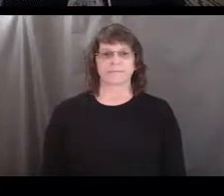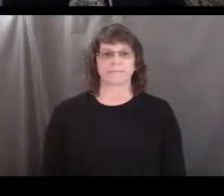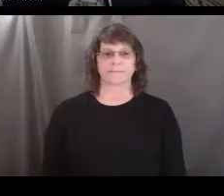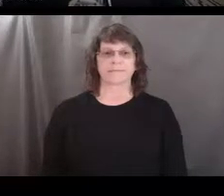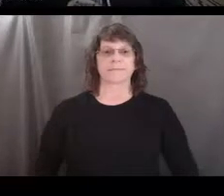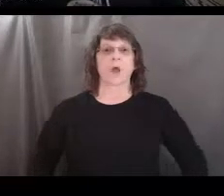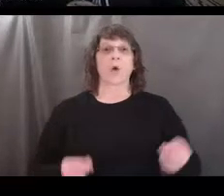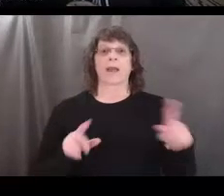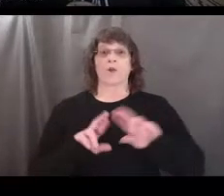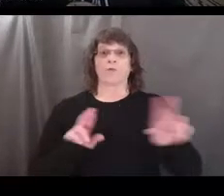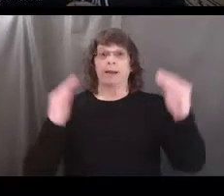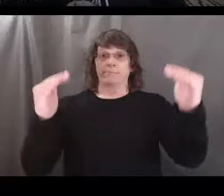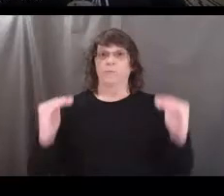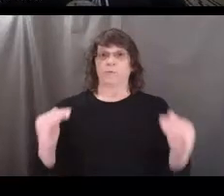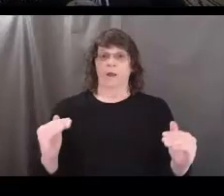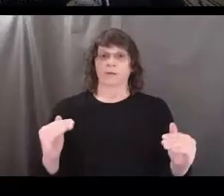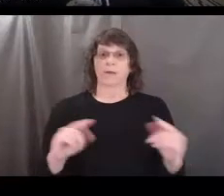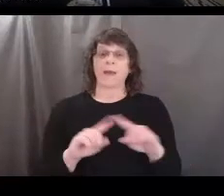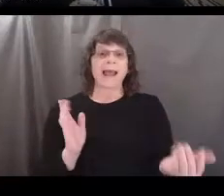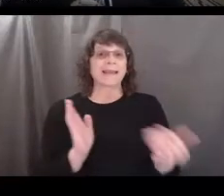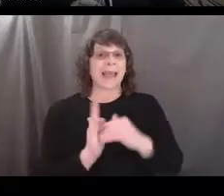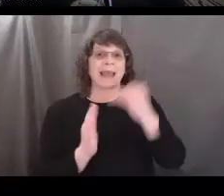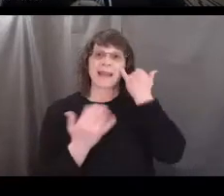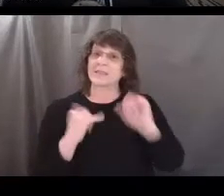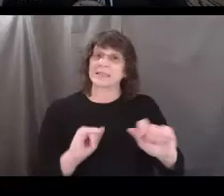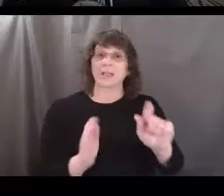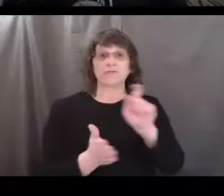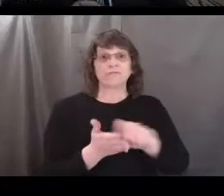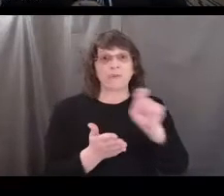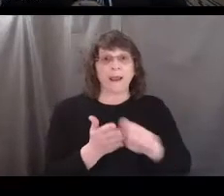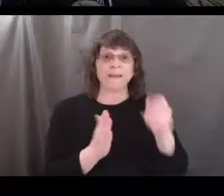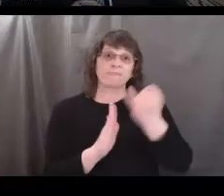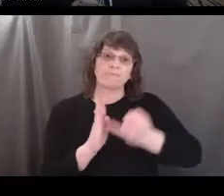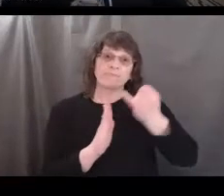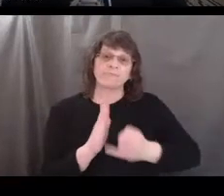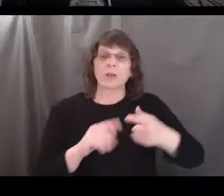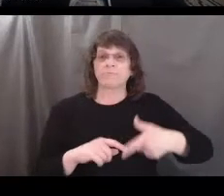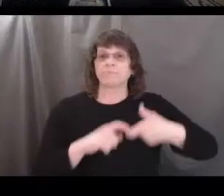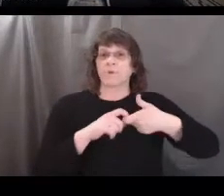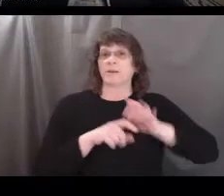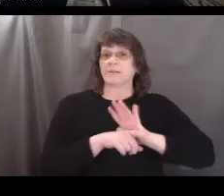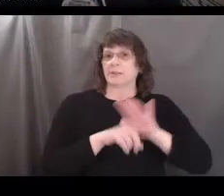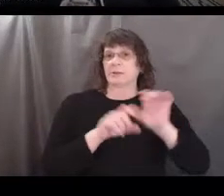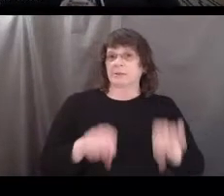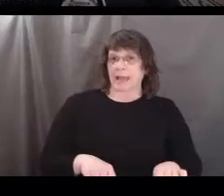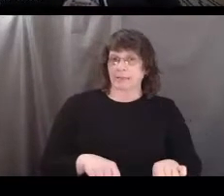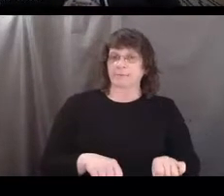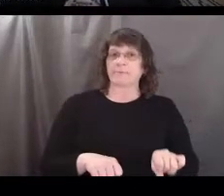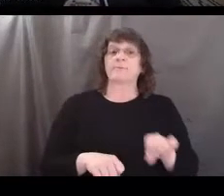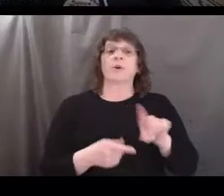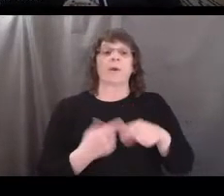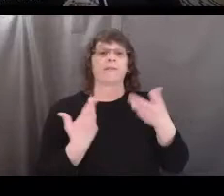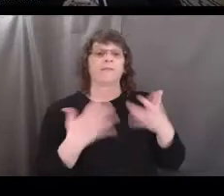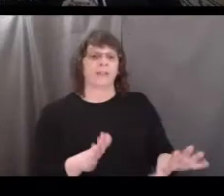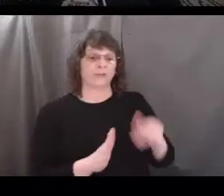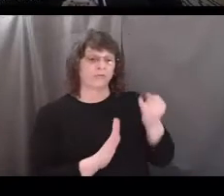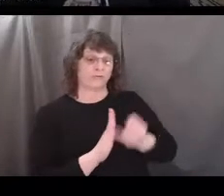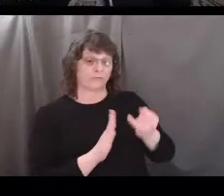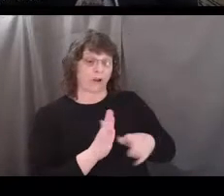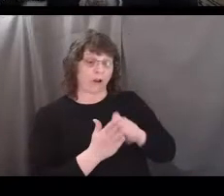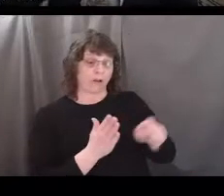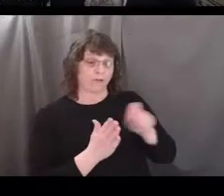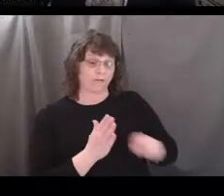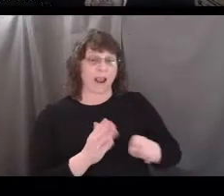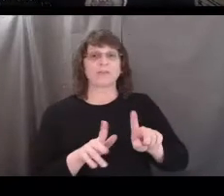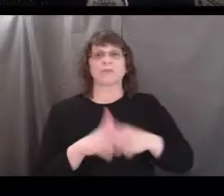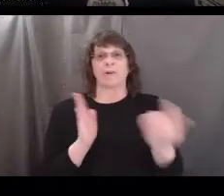Okay, it's time to move on. But again, if you're still working and writing down these observations, go ahead and pause this video here and then